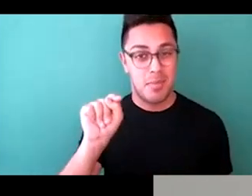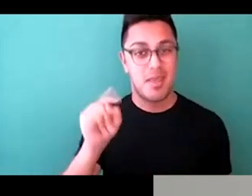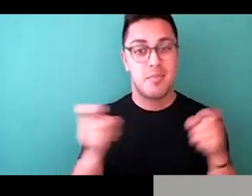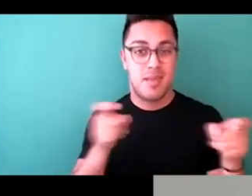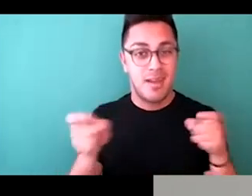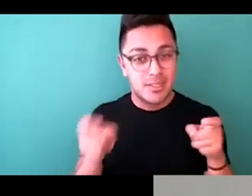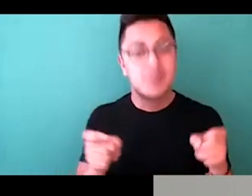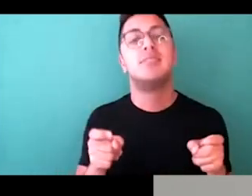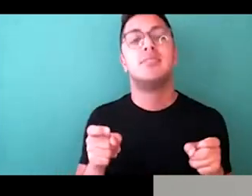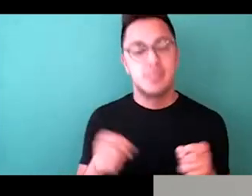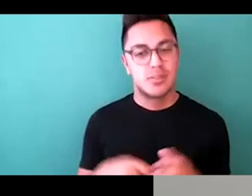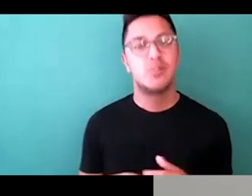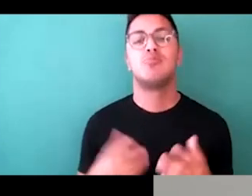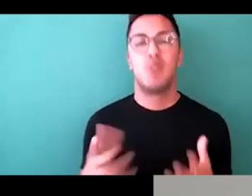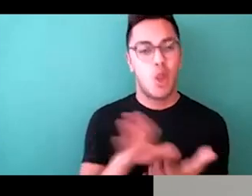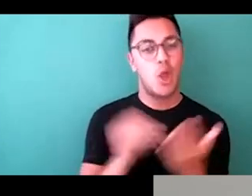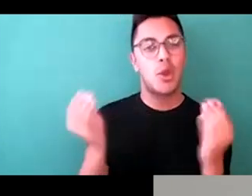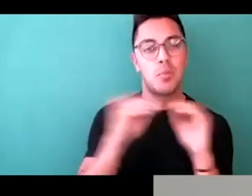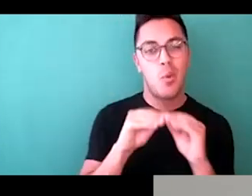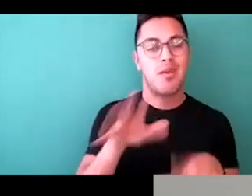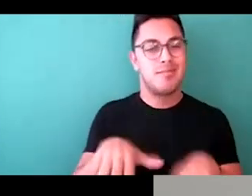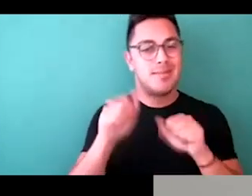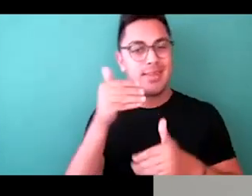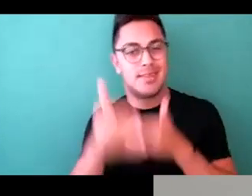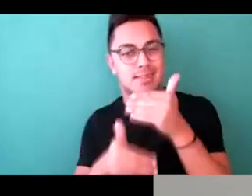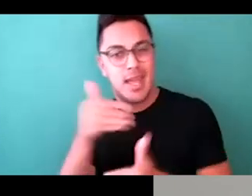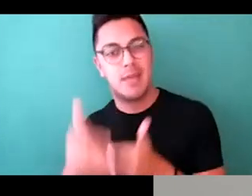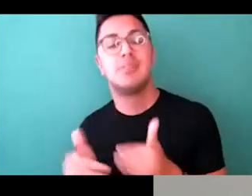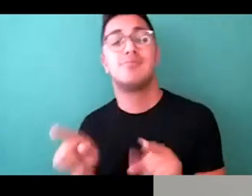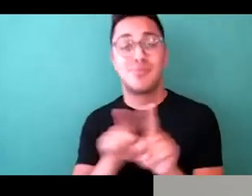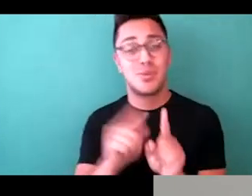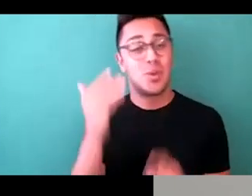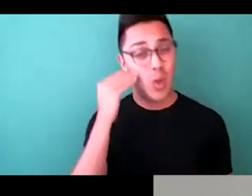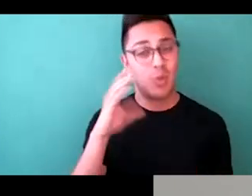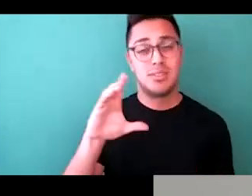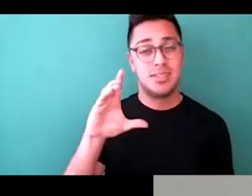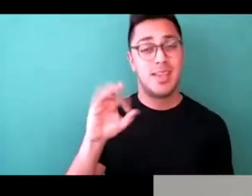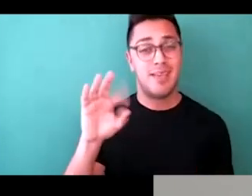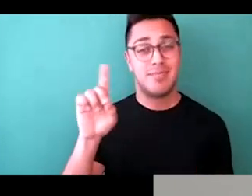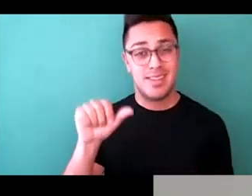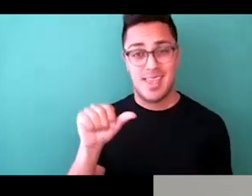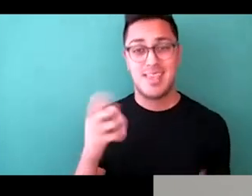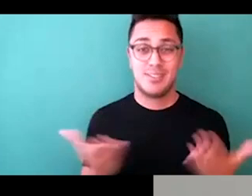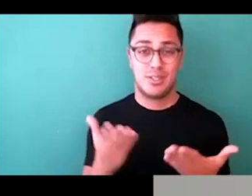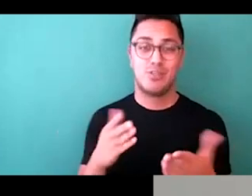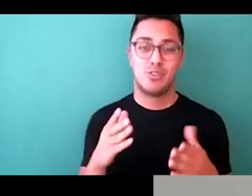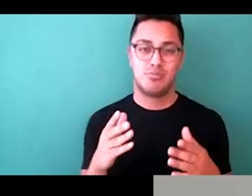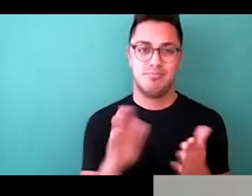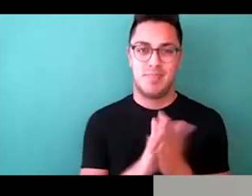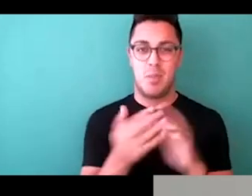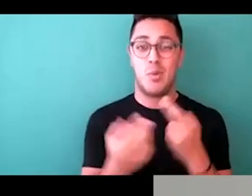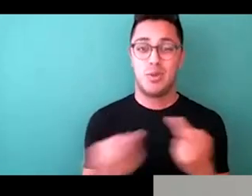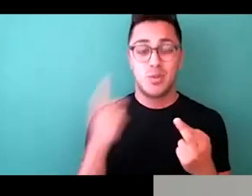those steps. And we hope you do so. And please also know that CFDA is here to be a resource for you as well.